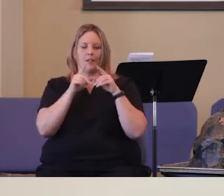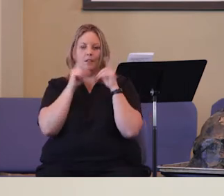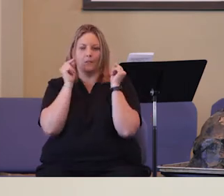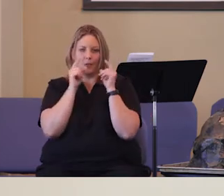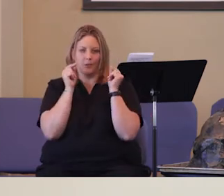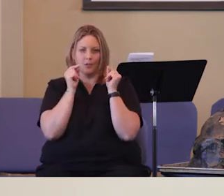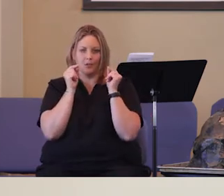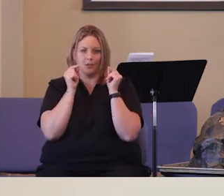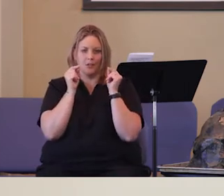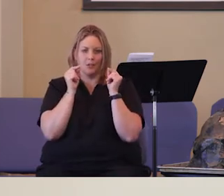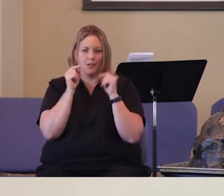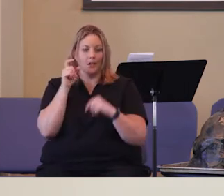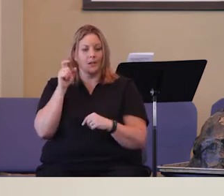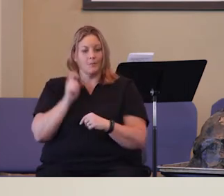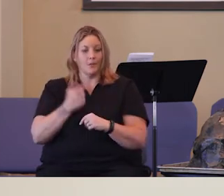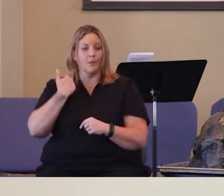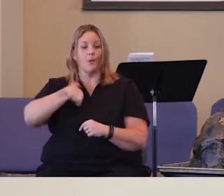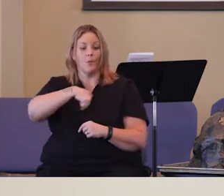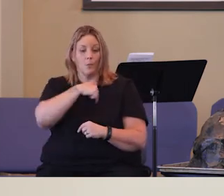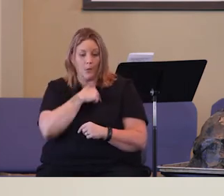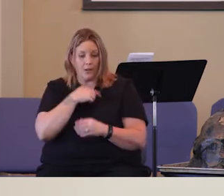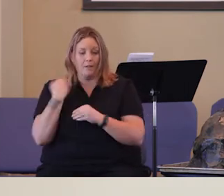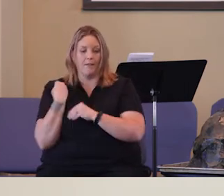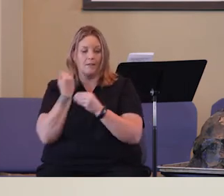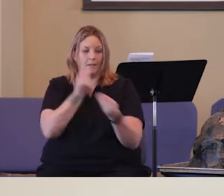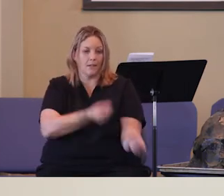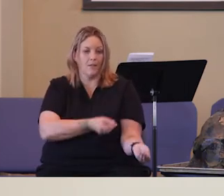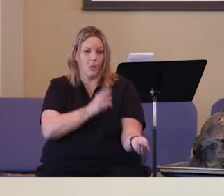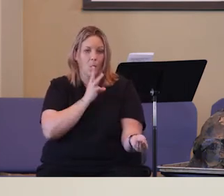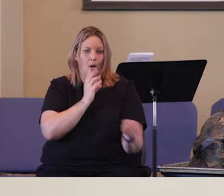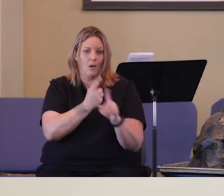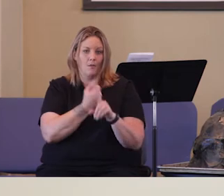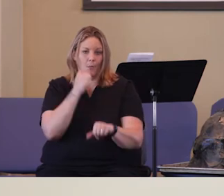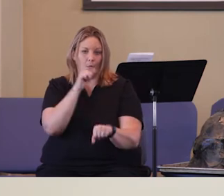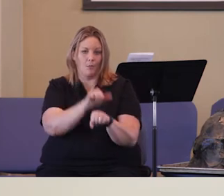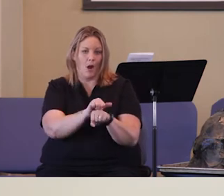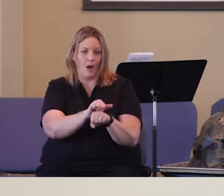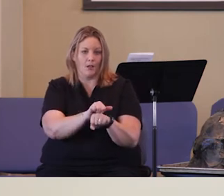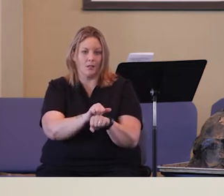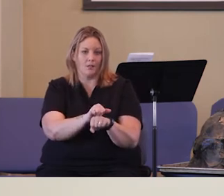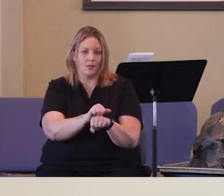him. Must we, him and Aaron, bring water out of this rock for you?